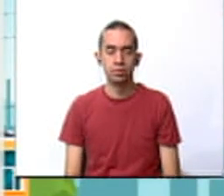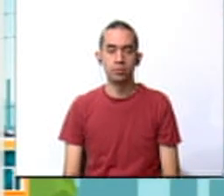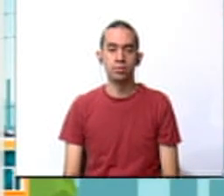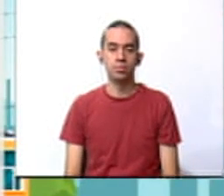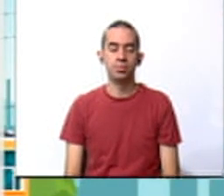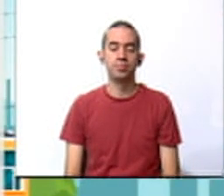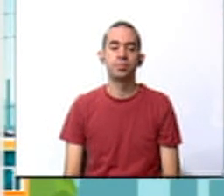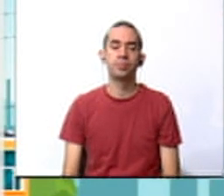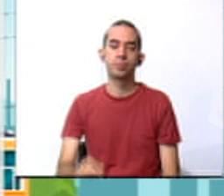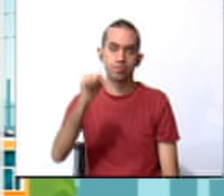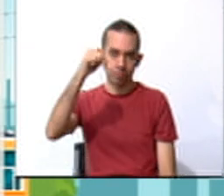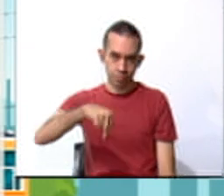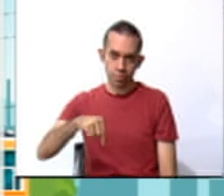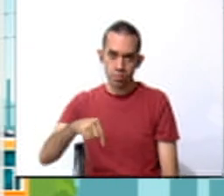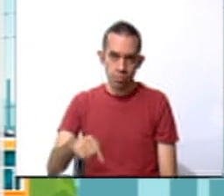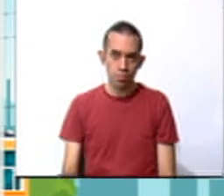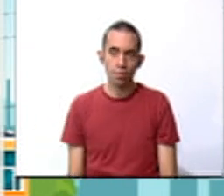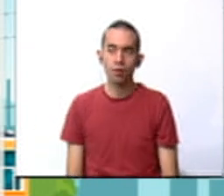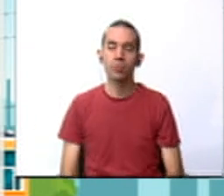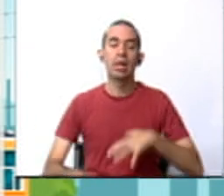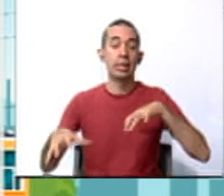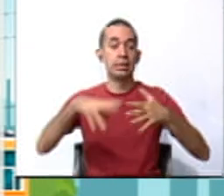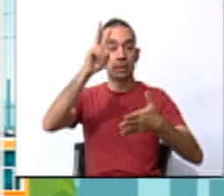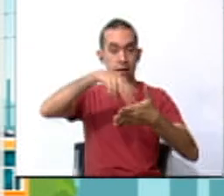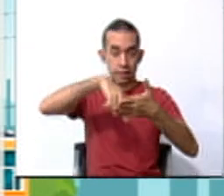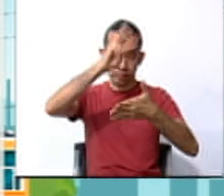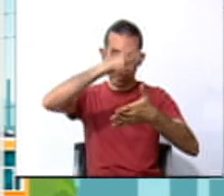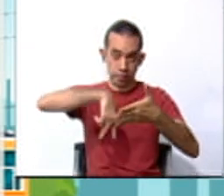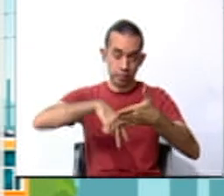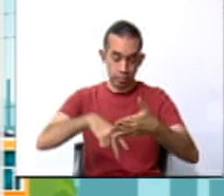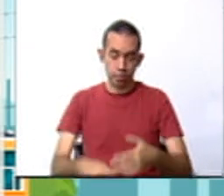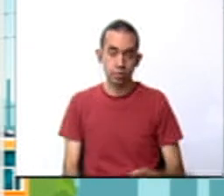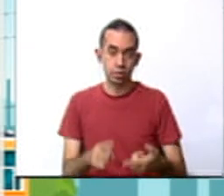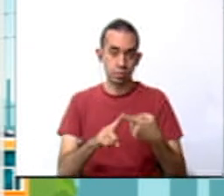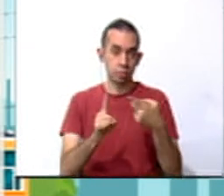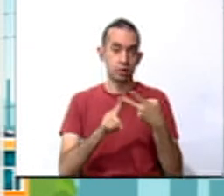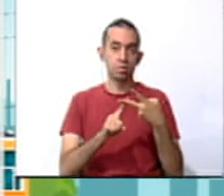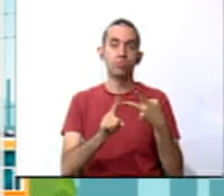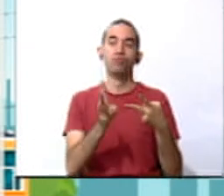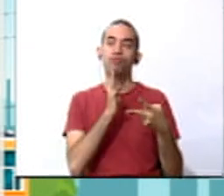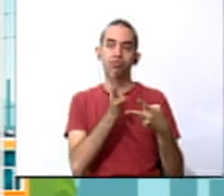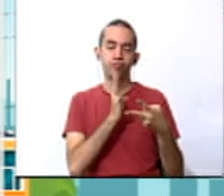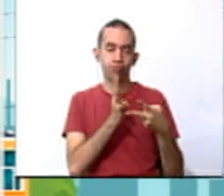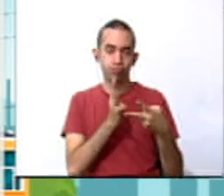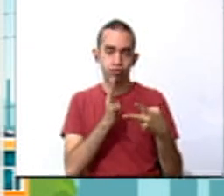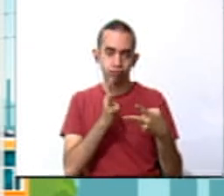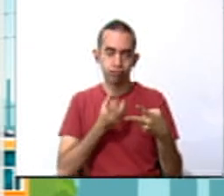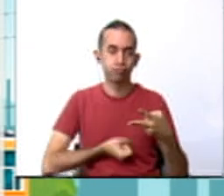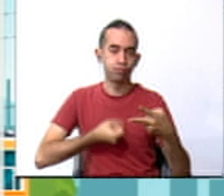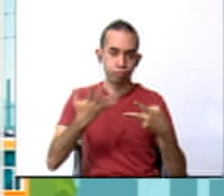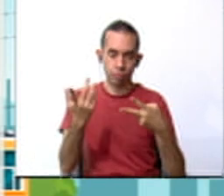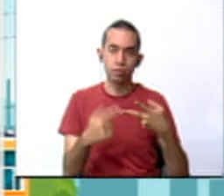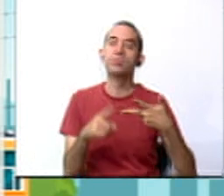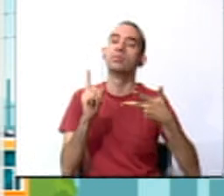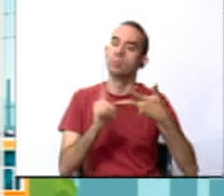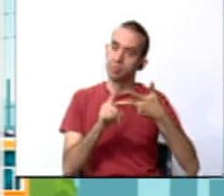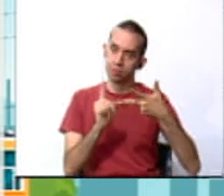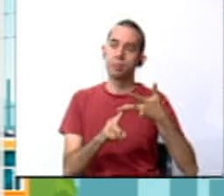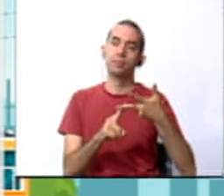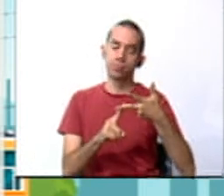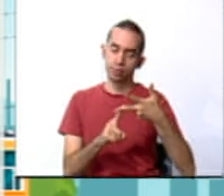Today we have our reading activity and our spoken production activity. And of course,